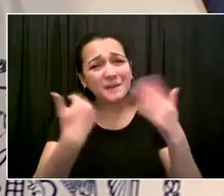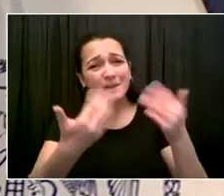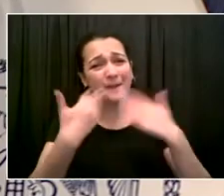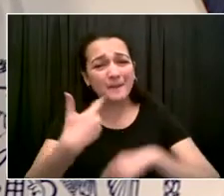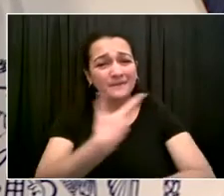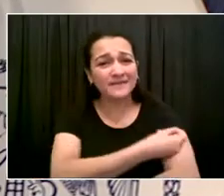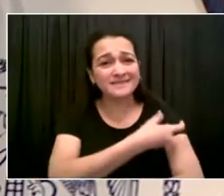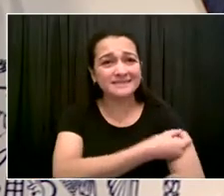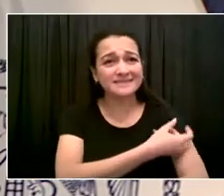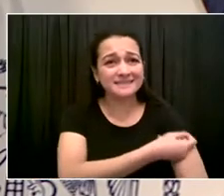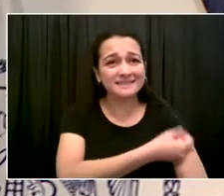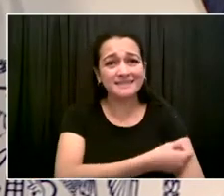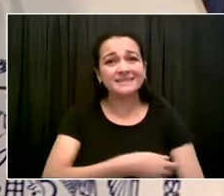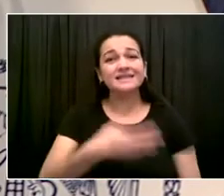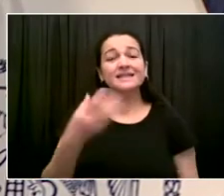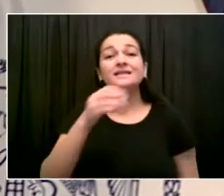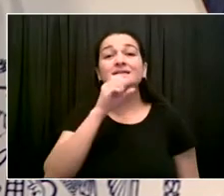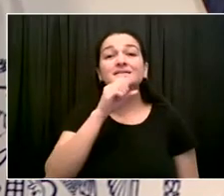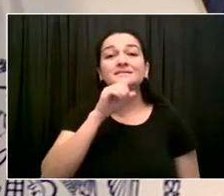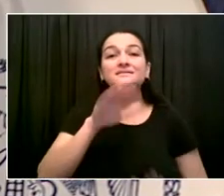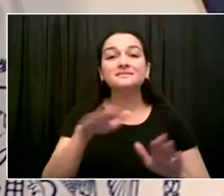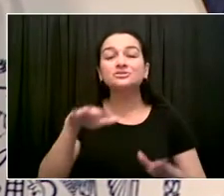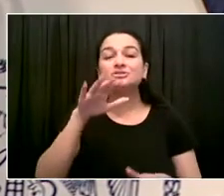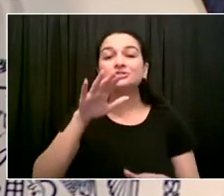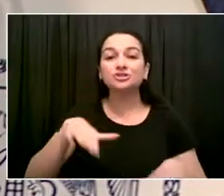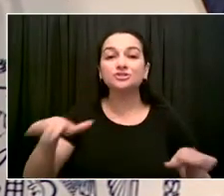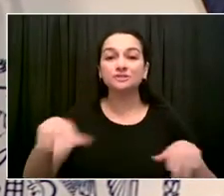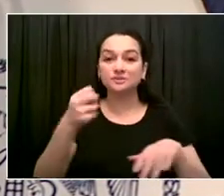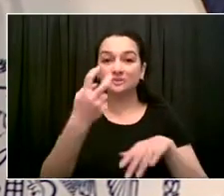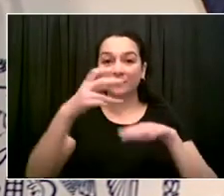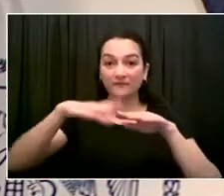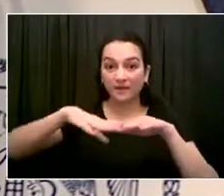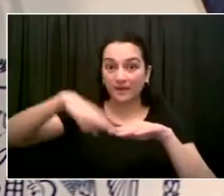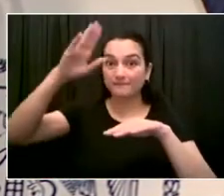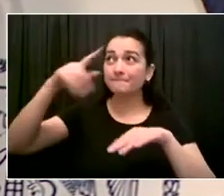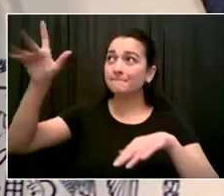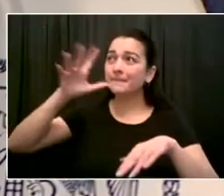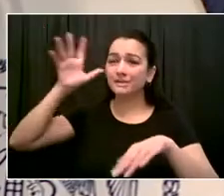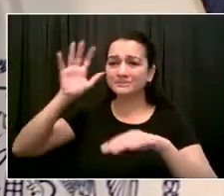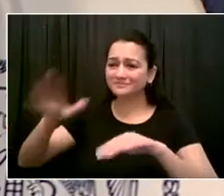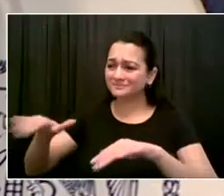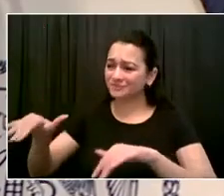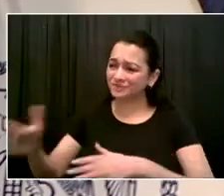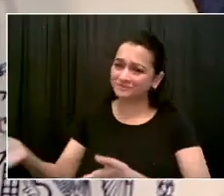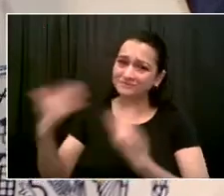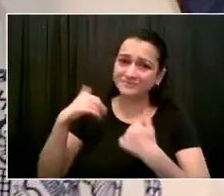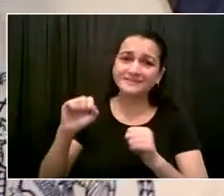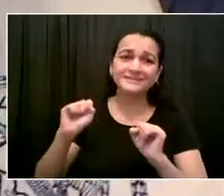moment, and we have the tools in our hand to make a difference. Go get vaccinated. Thank you, everyone.